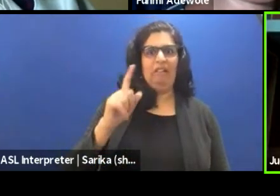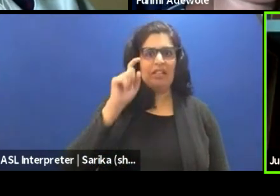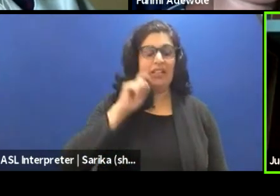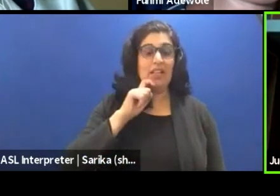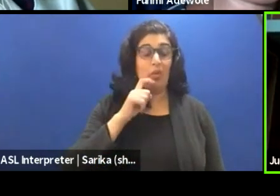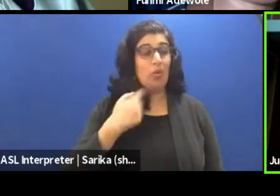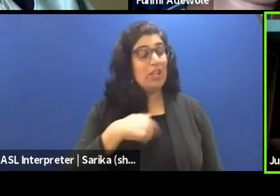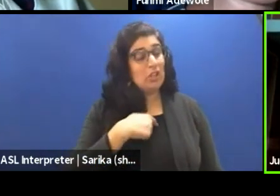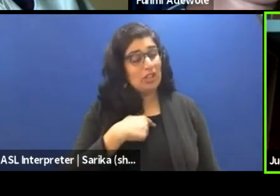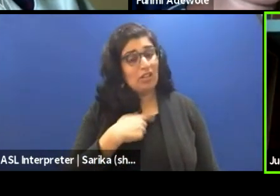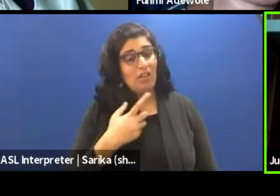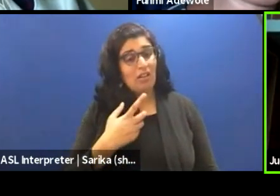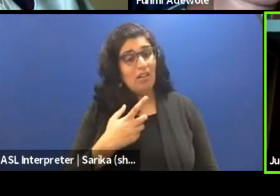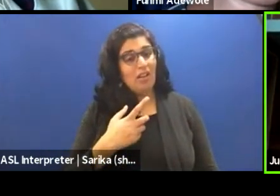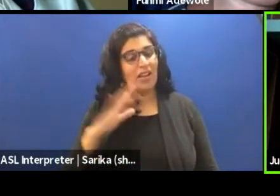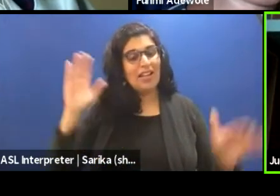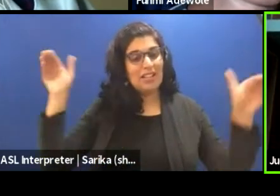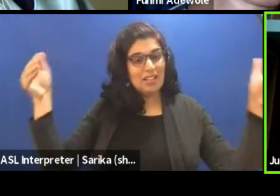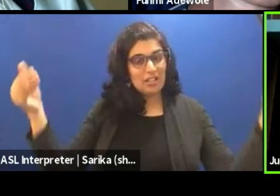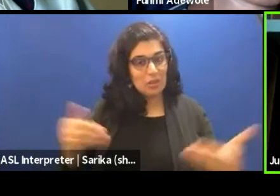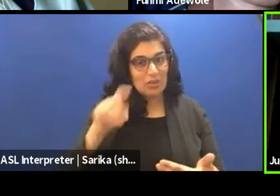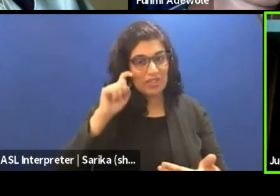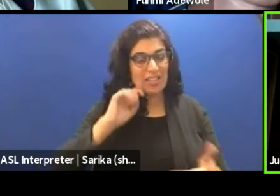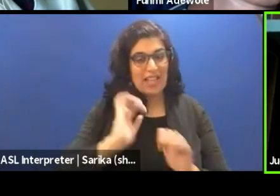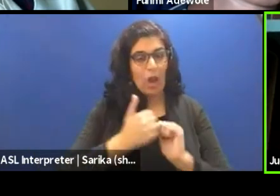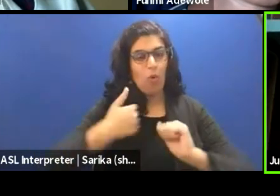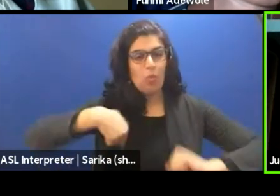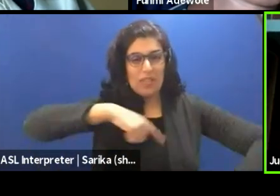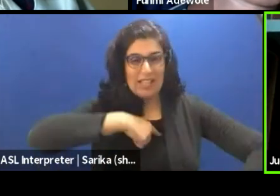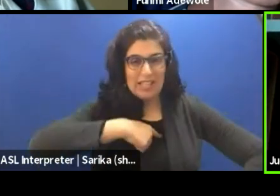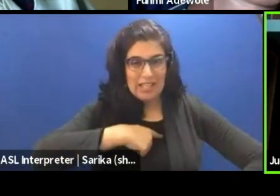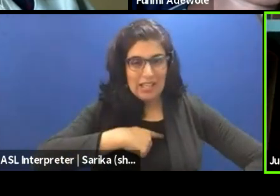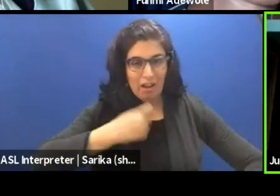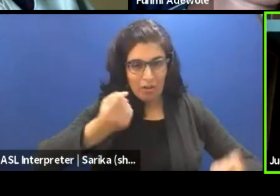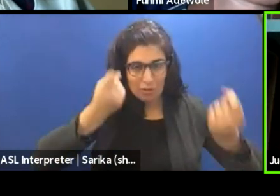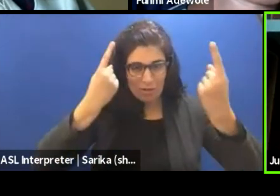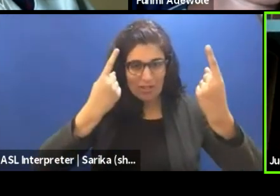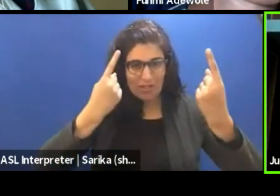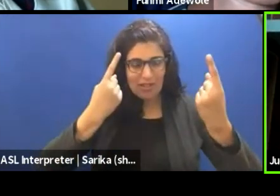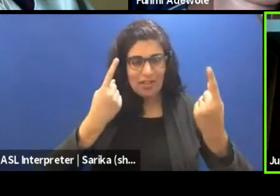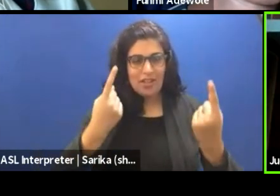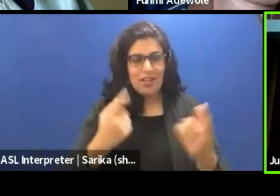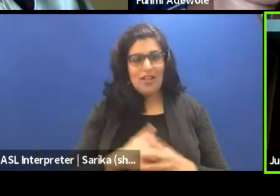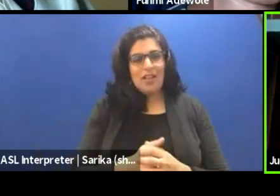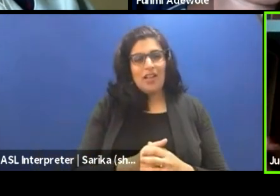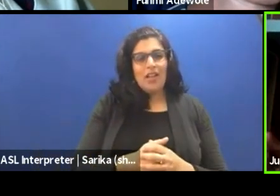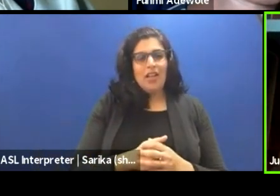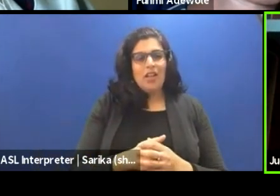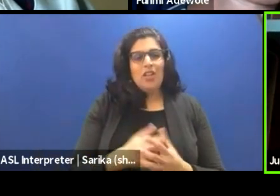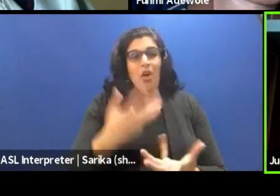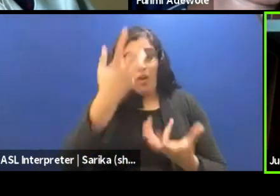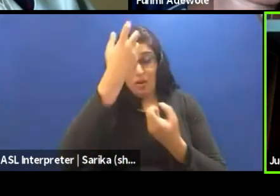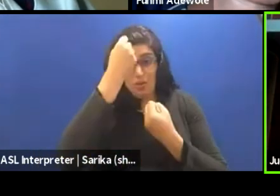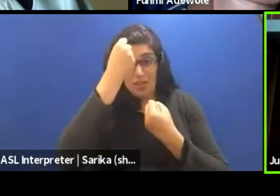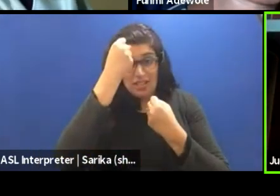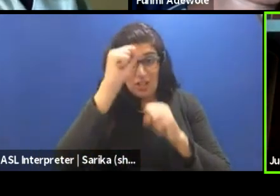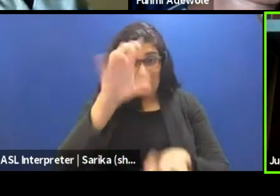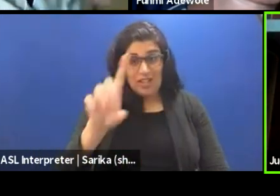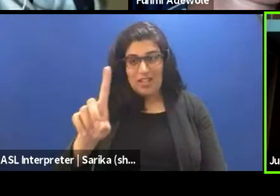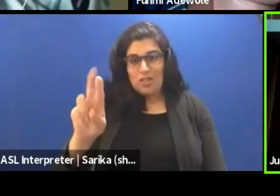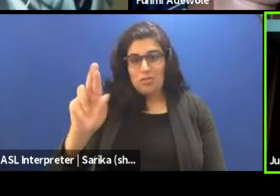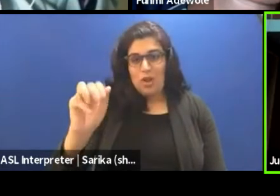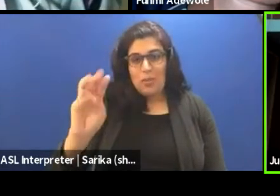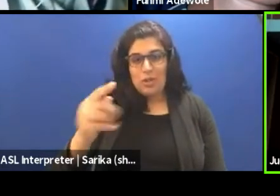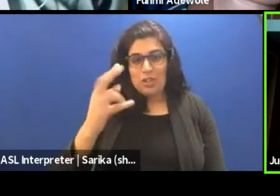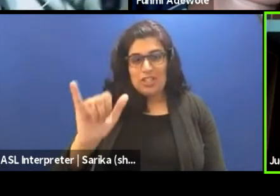accept it. No, we have to introduce sex the way we sort sex. So, I think that when we decolonize dramaturgy, that's where we are coming